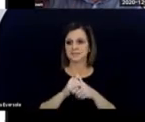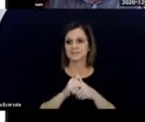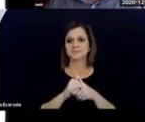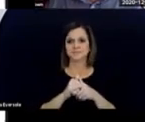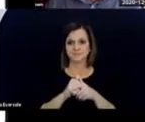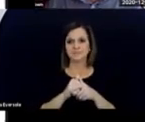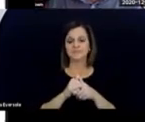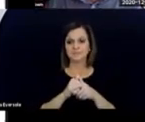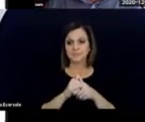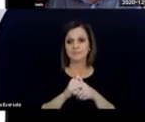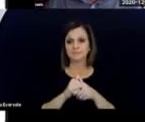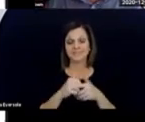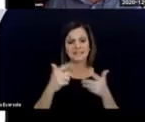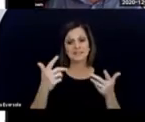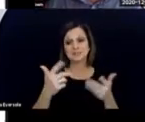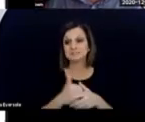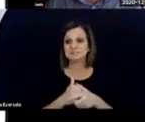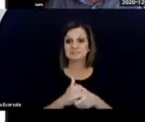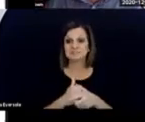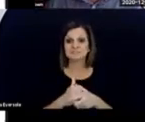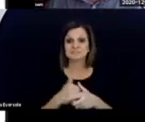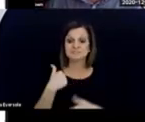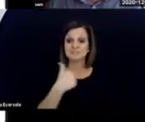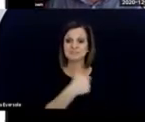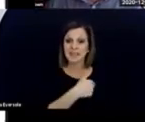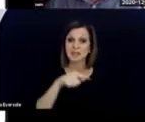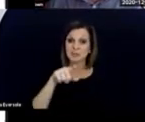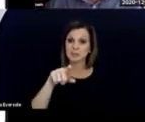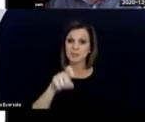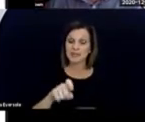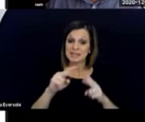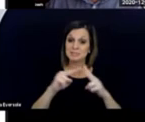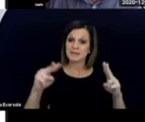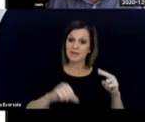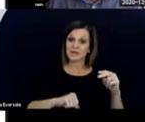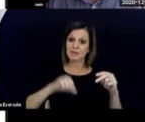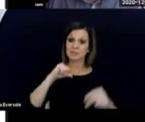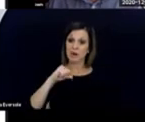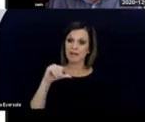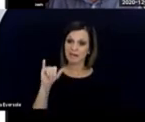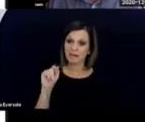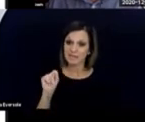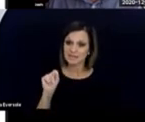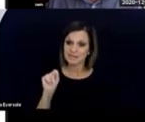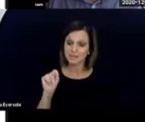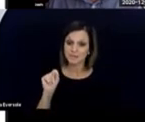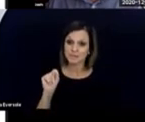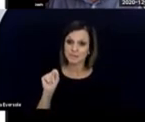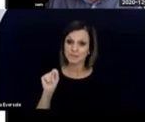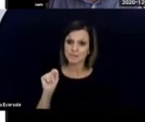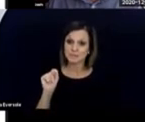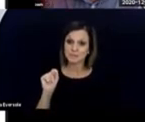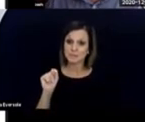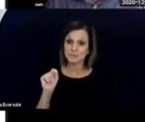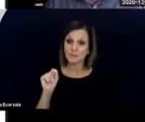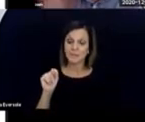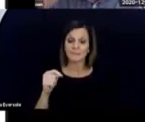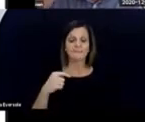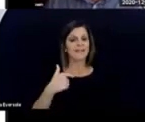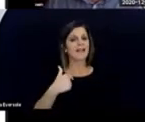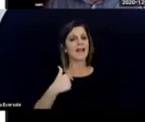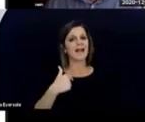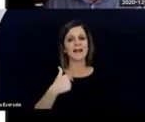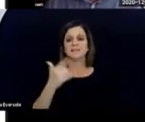And and we need to be very proud of it. And I I'm lucky